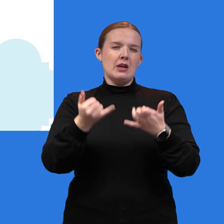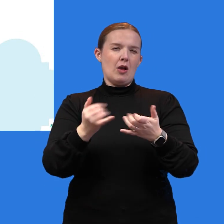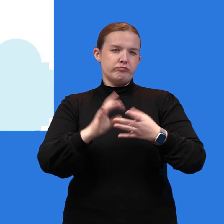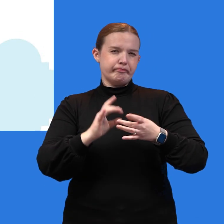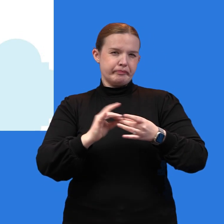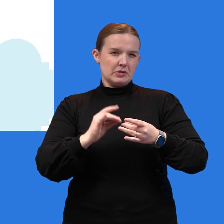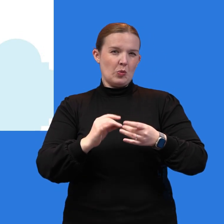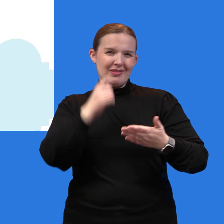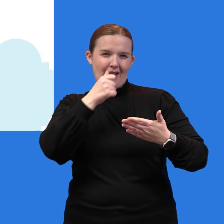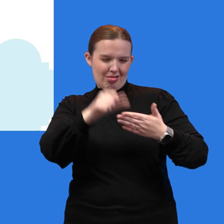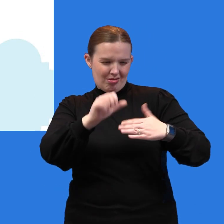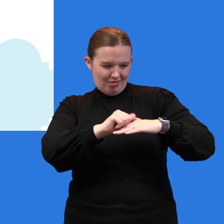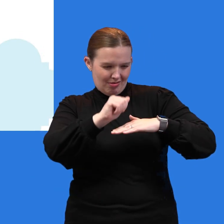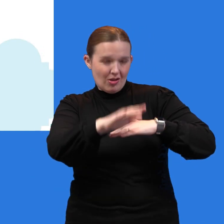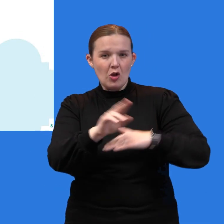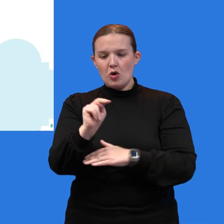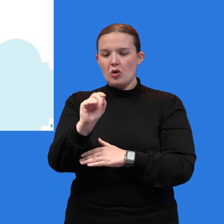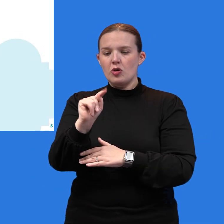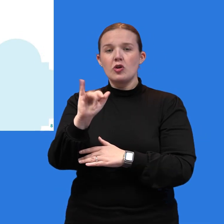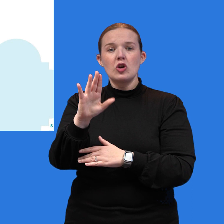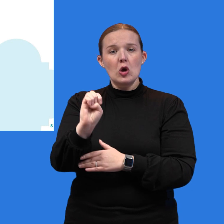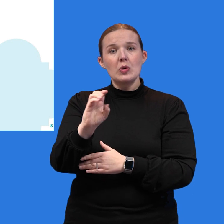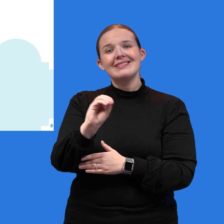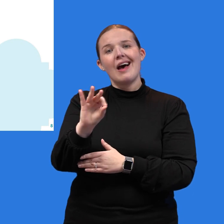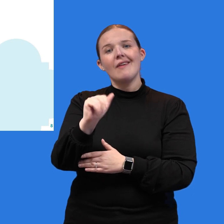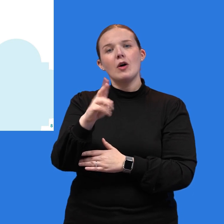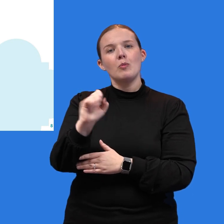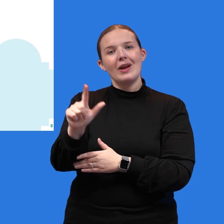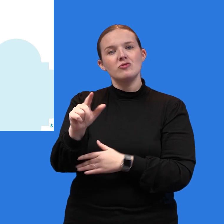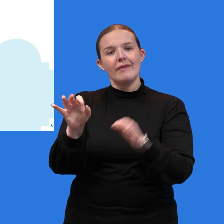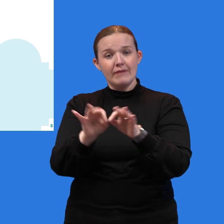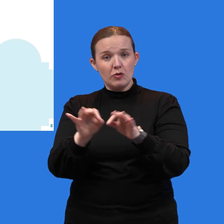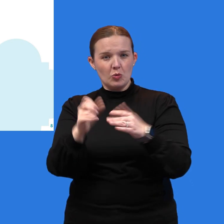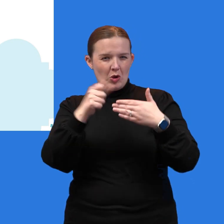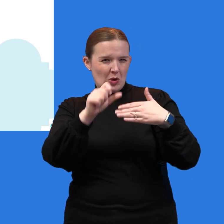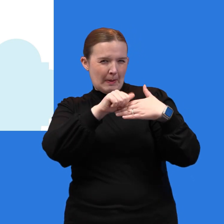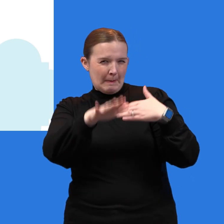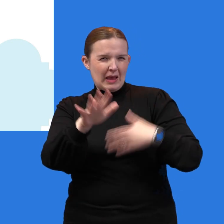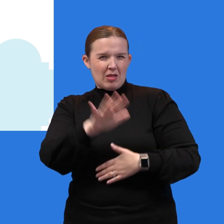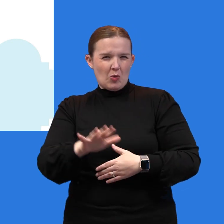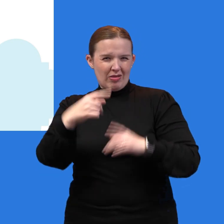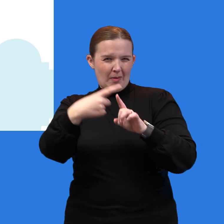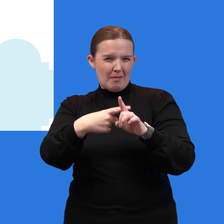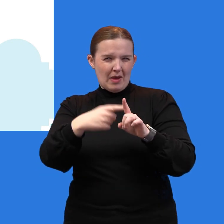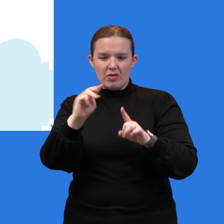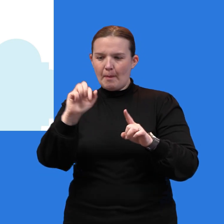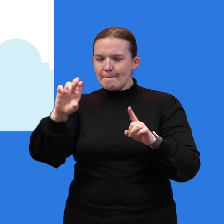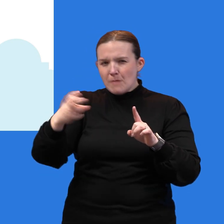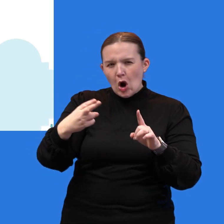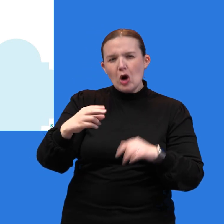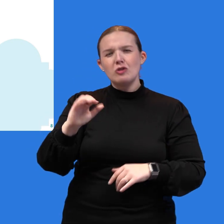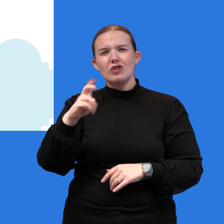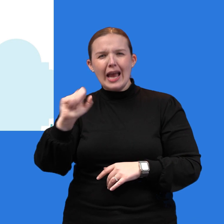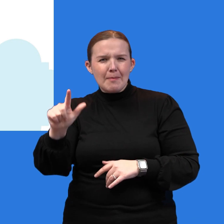let's talk about the notice of appraised value, which is mailed out by the appraisal district, typically in March or April of